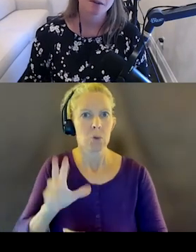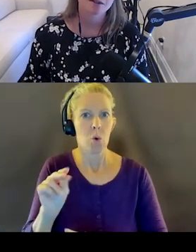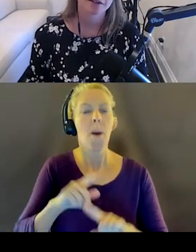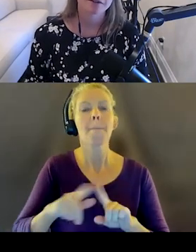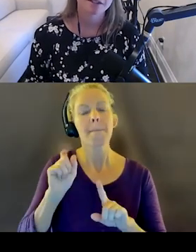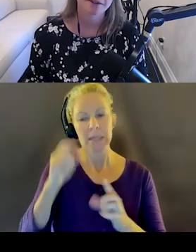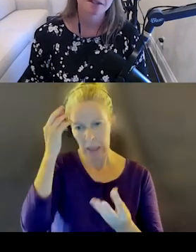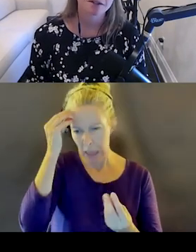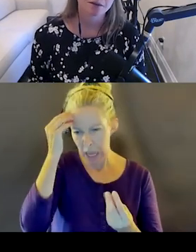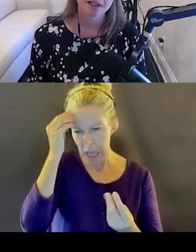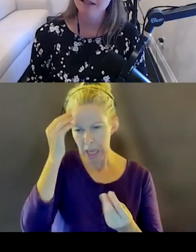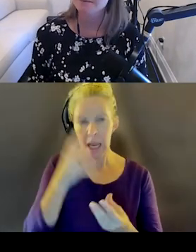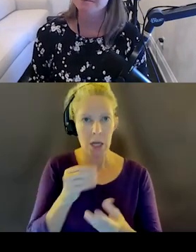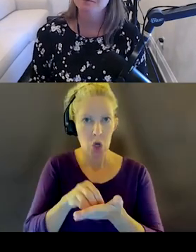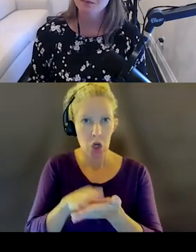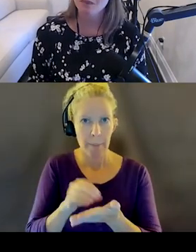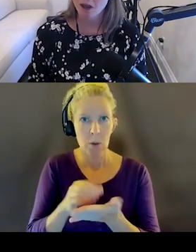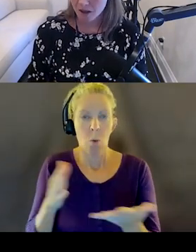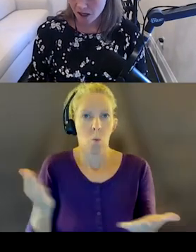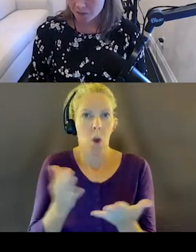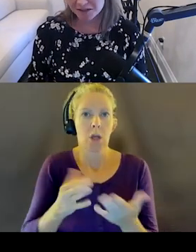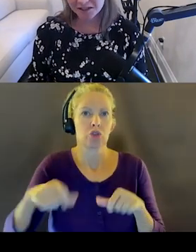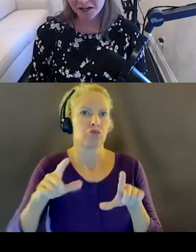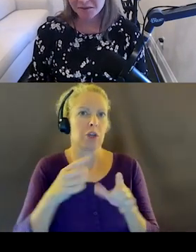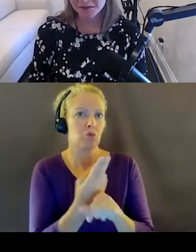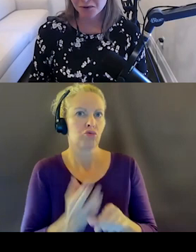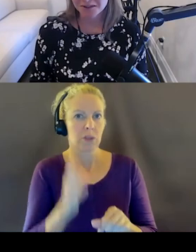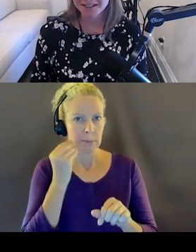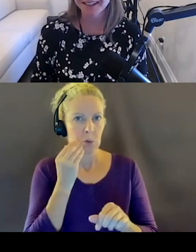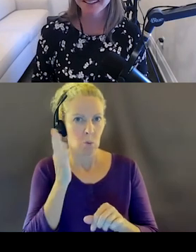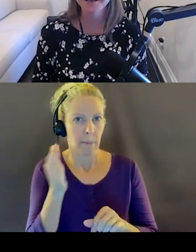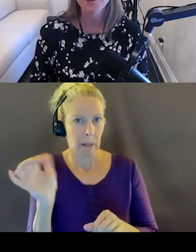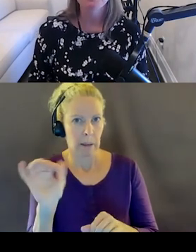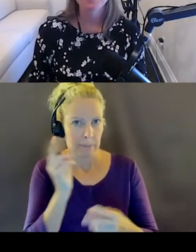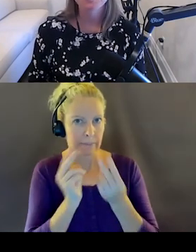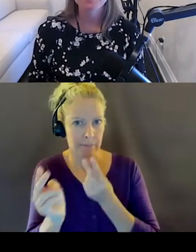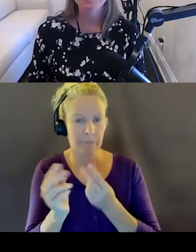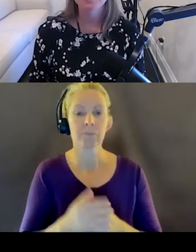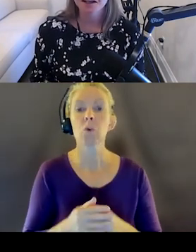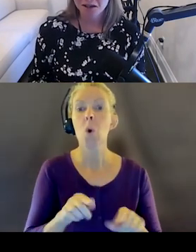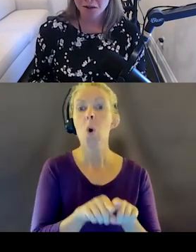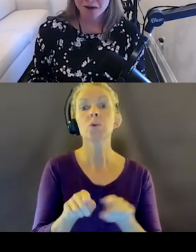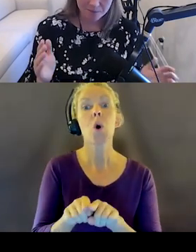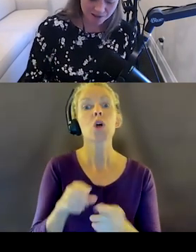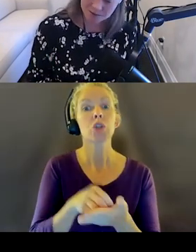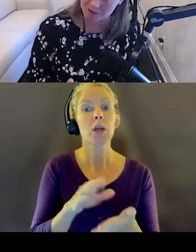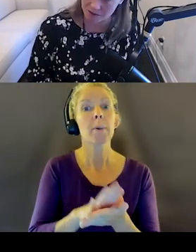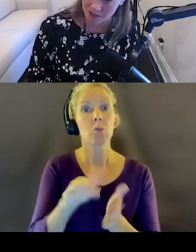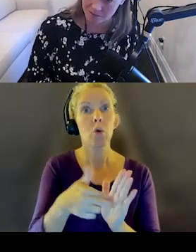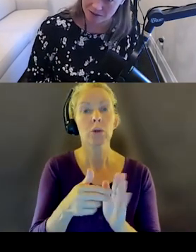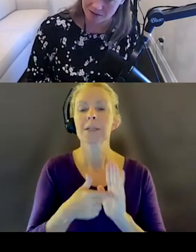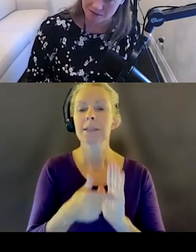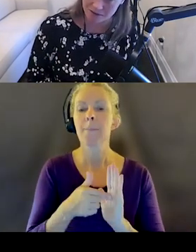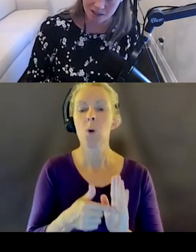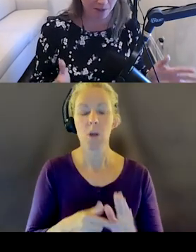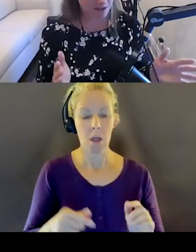and document what screen reader experiences are going to be like. We also need to document roles. By this, I mean, you know, a button is supposed to